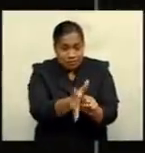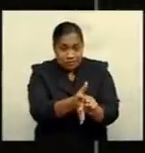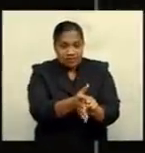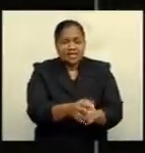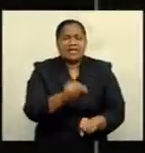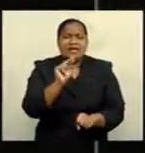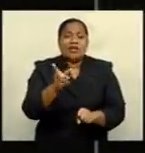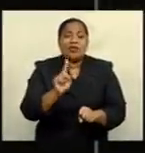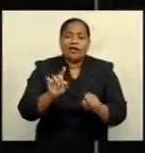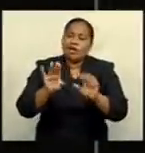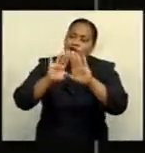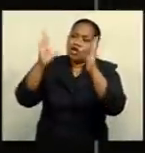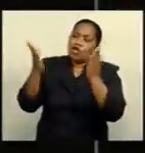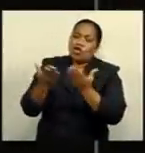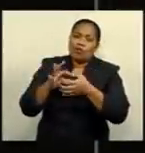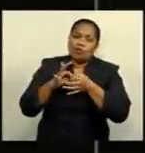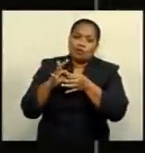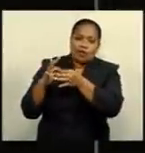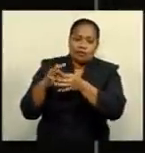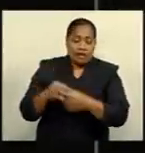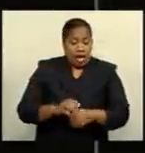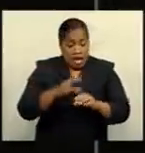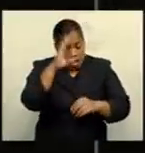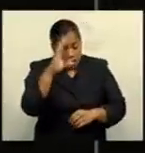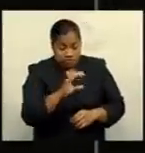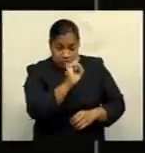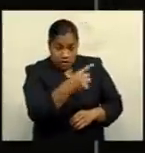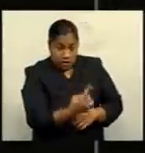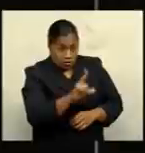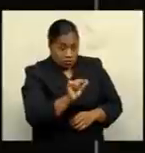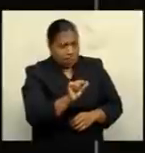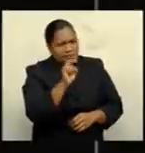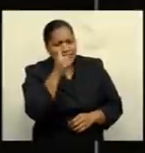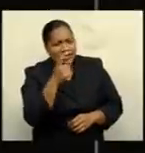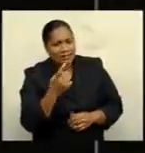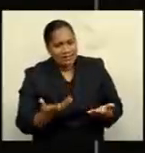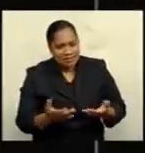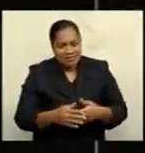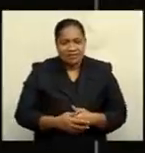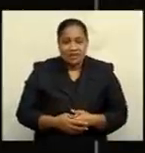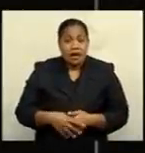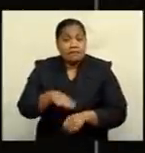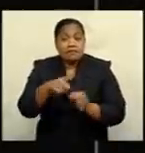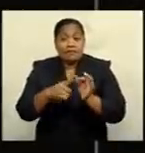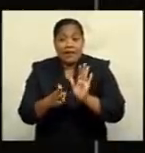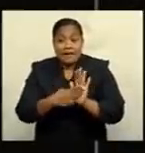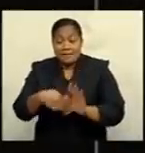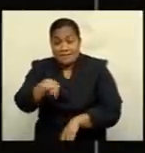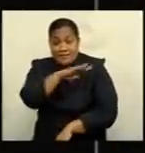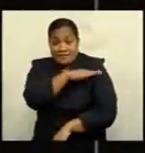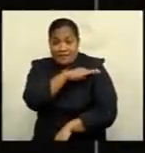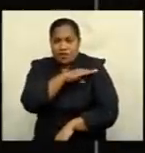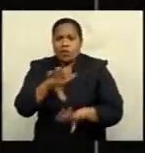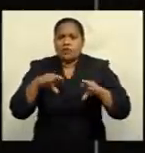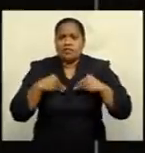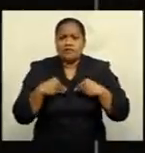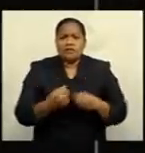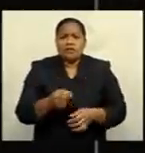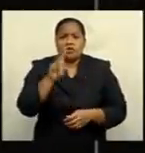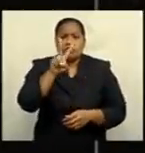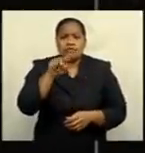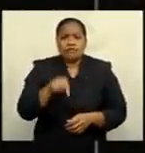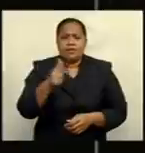response as no country can do it alone. Prime Minister Vorim Mbani Murama, while receiving 2.7 million KN95